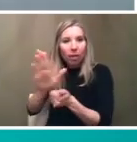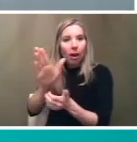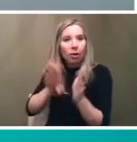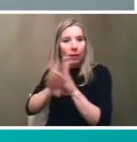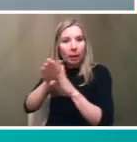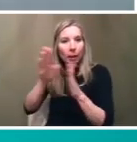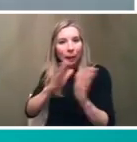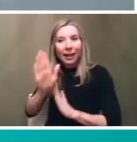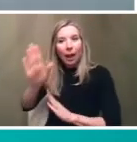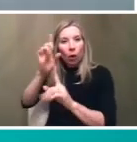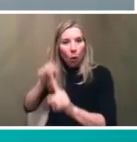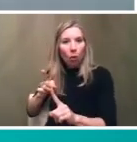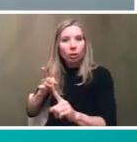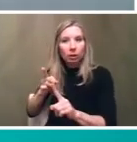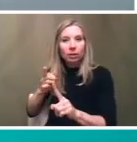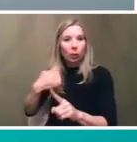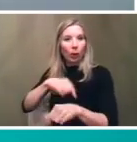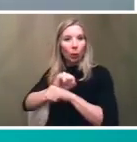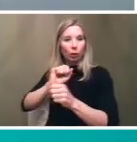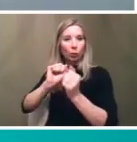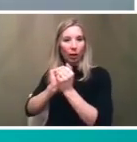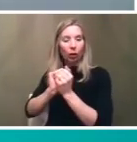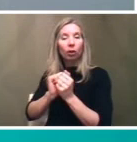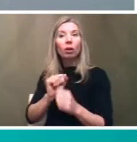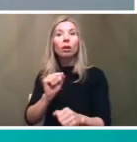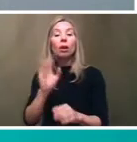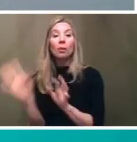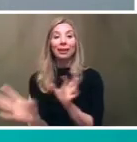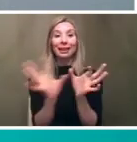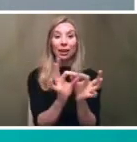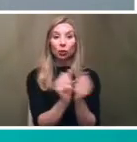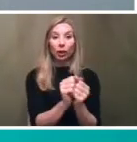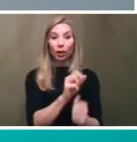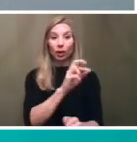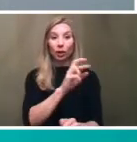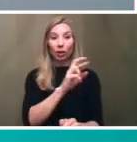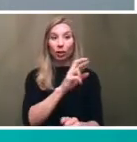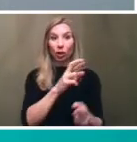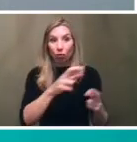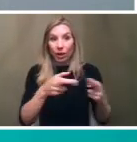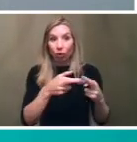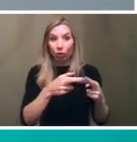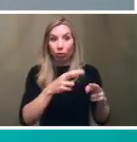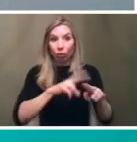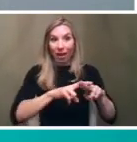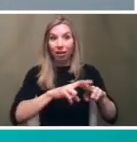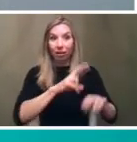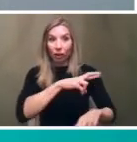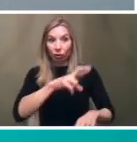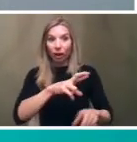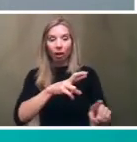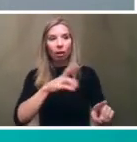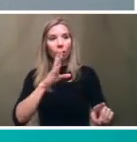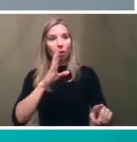their goals to implement the network there and as far as connections to regional rail um you know that is definitely something that we want to look at a